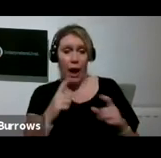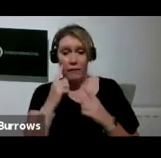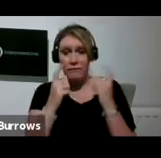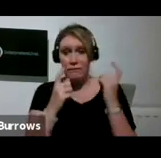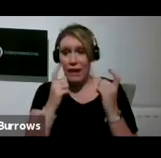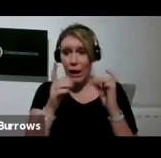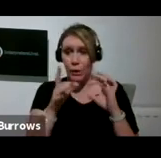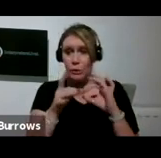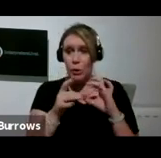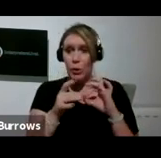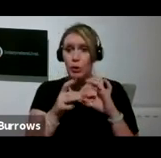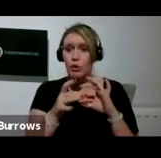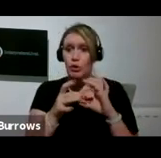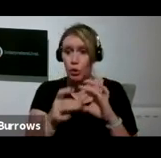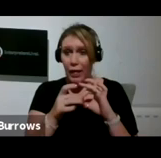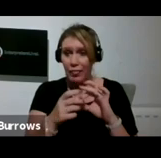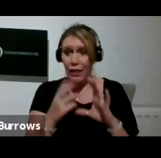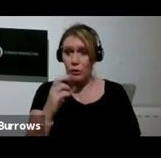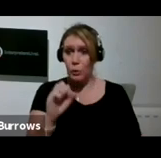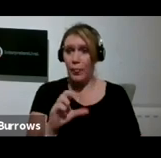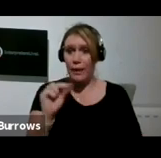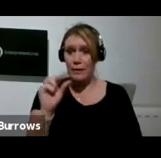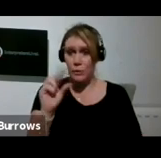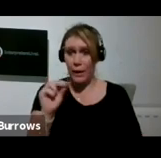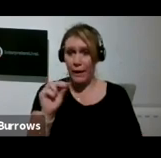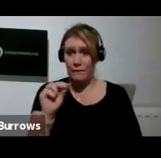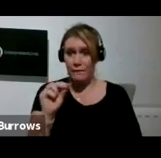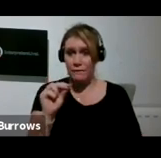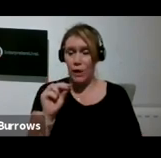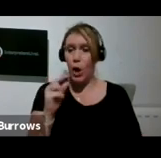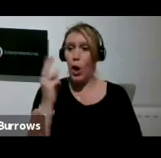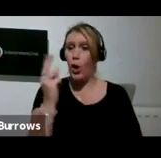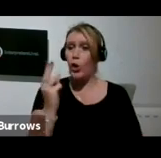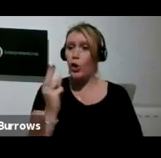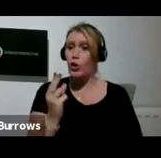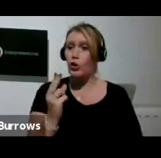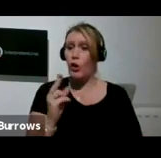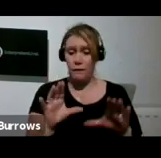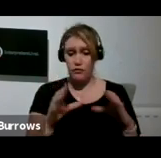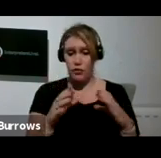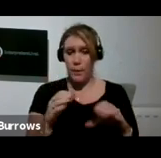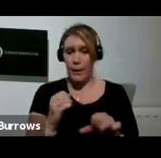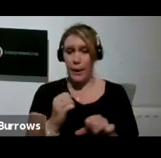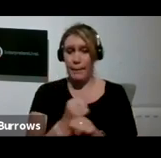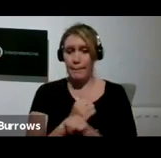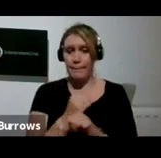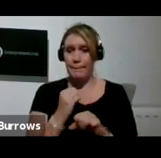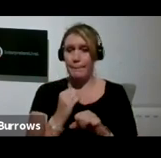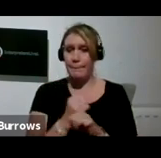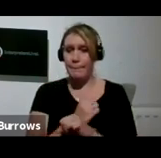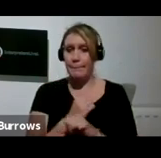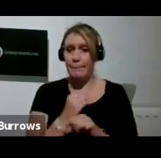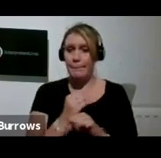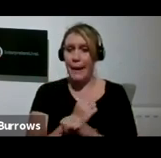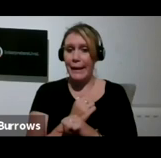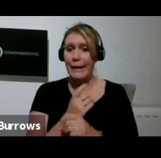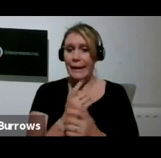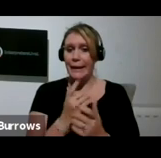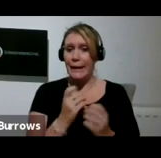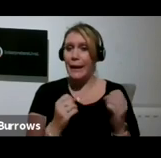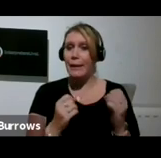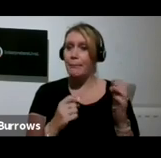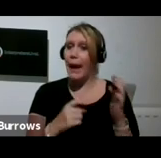2012 craft group, Make a Matter and Still